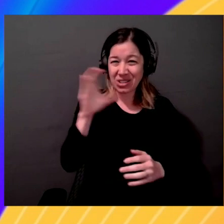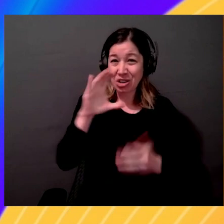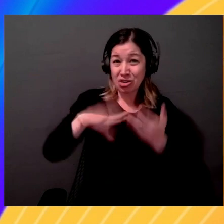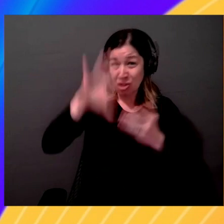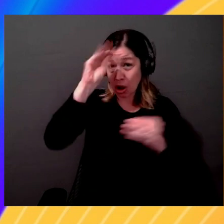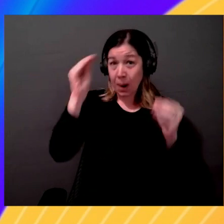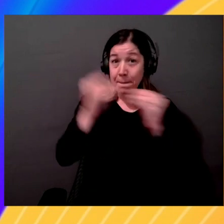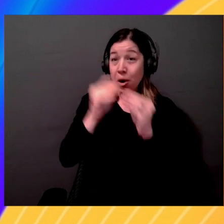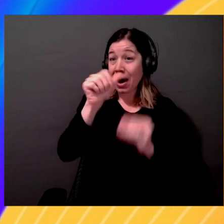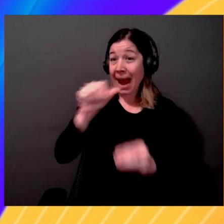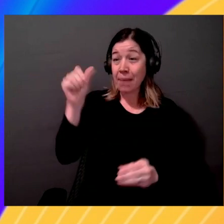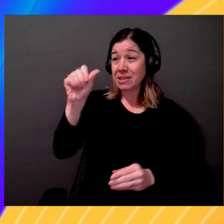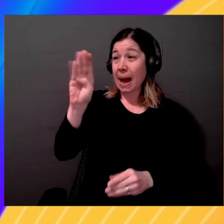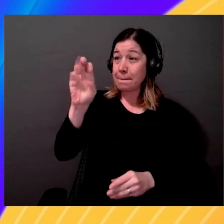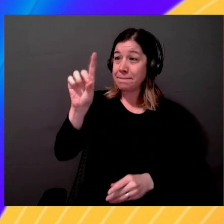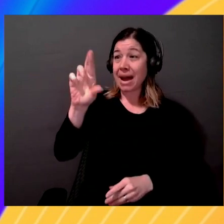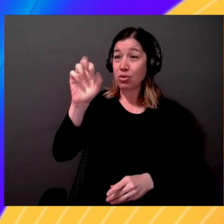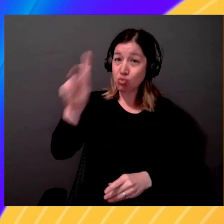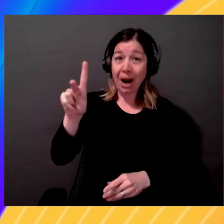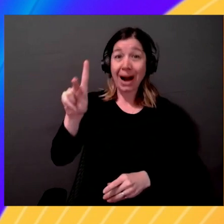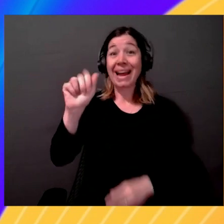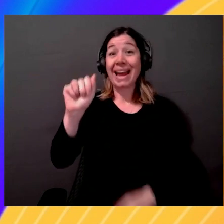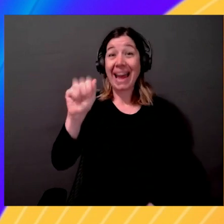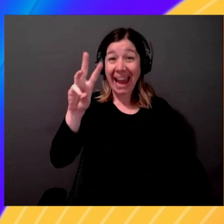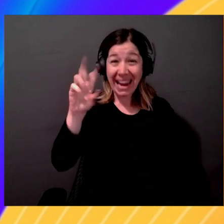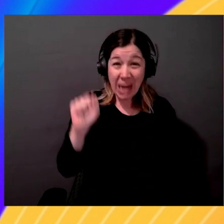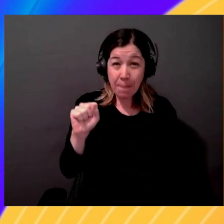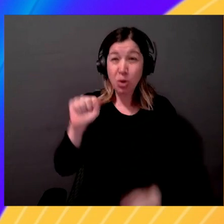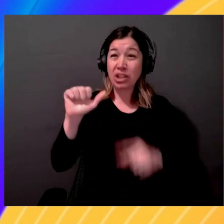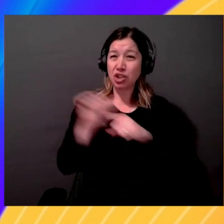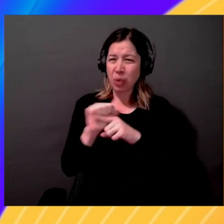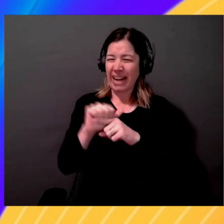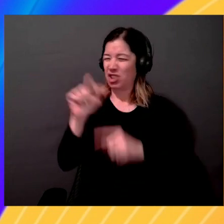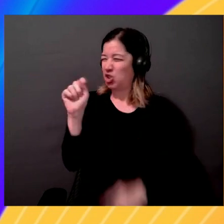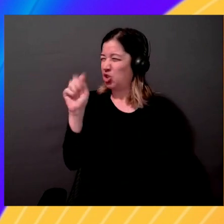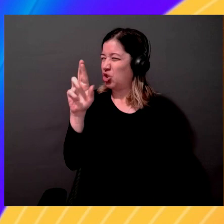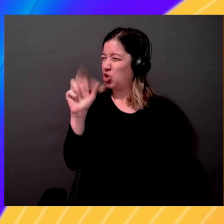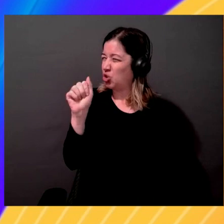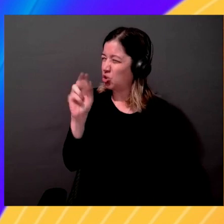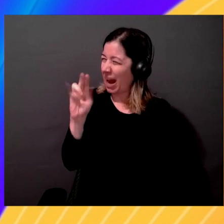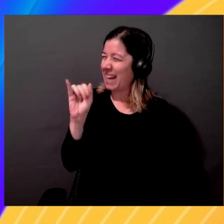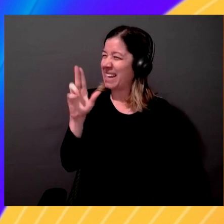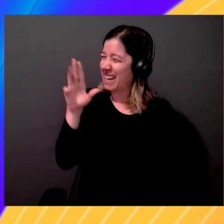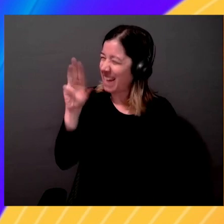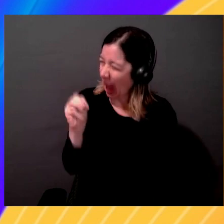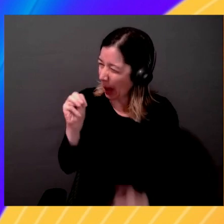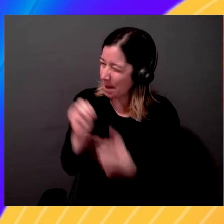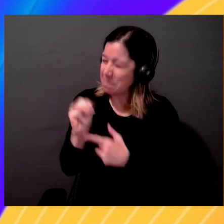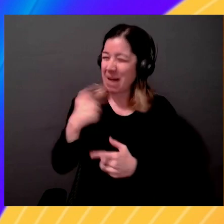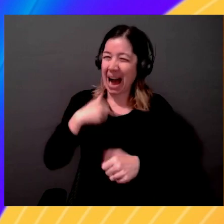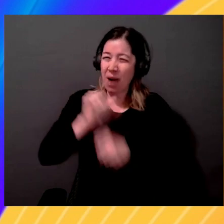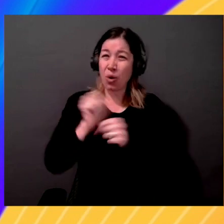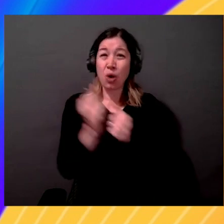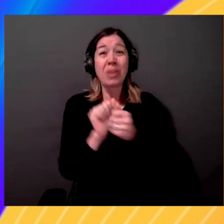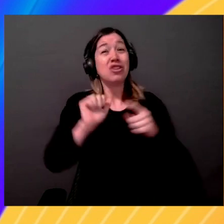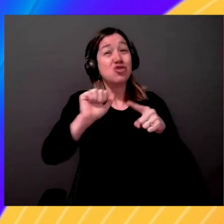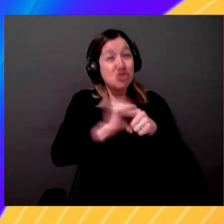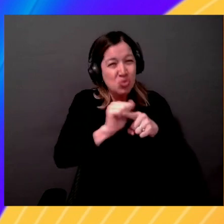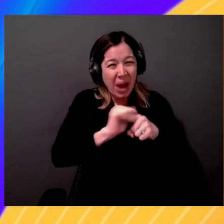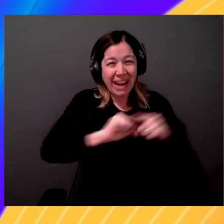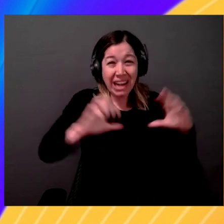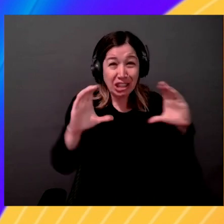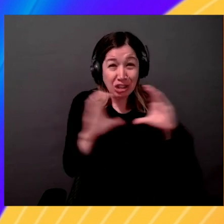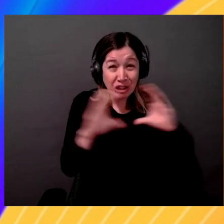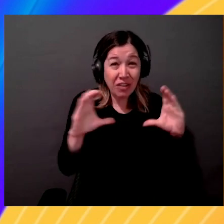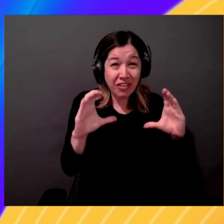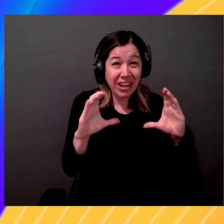Trainium, I work for the Training and Certification team, sorry. Now you're for the Trainium and